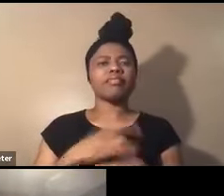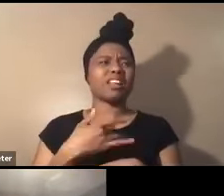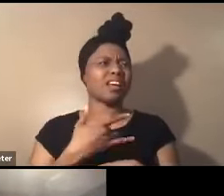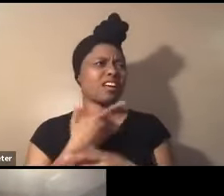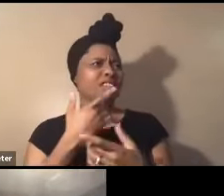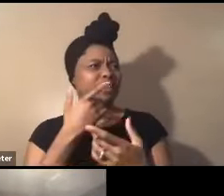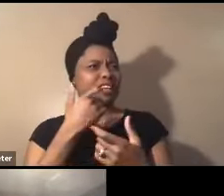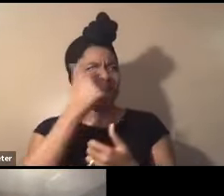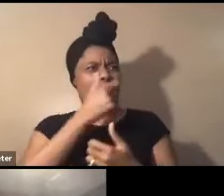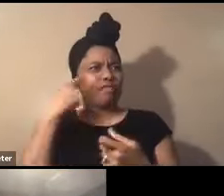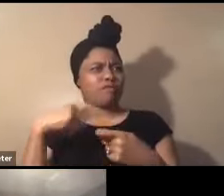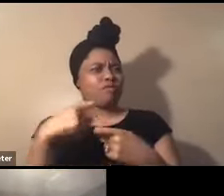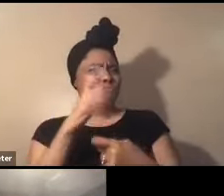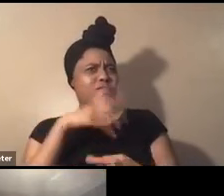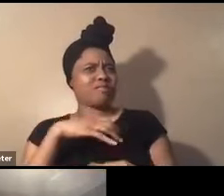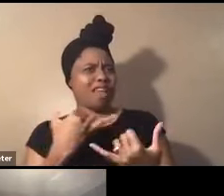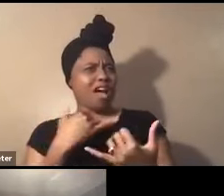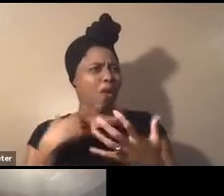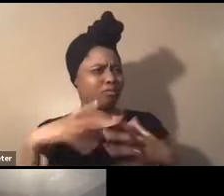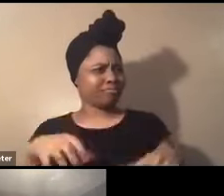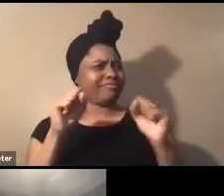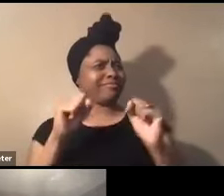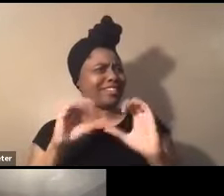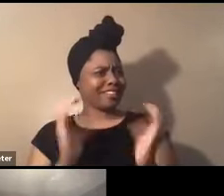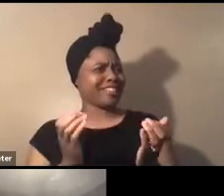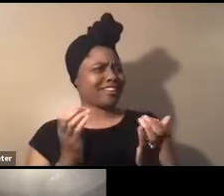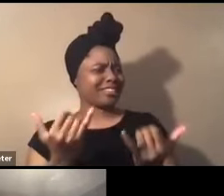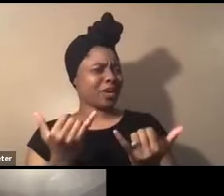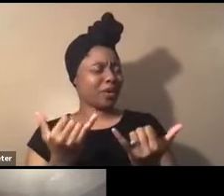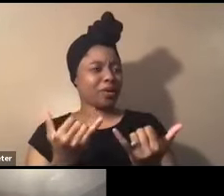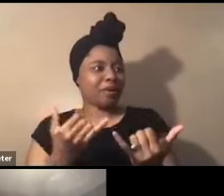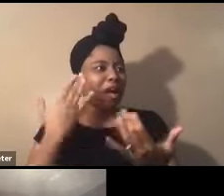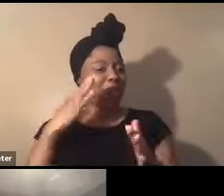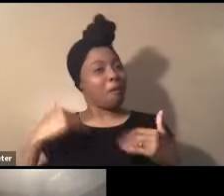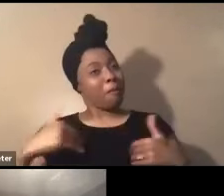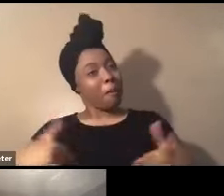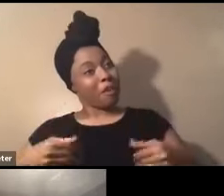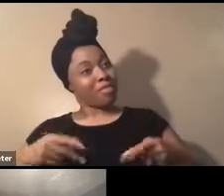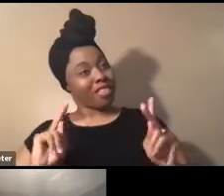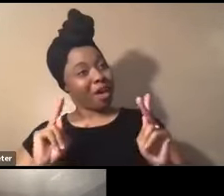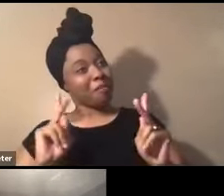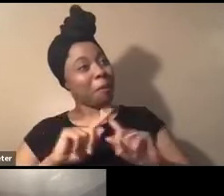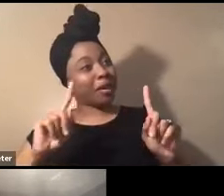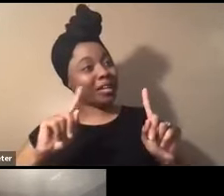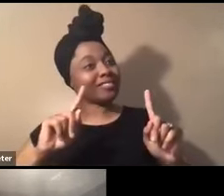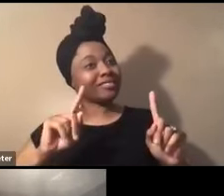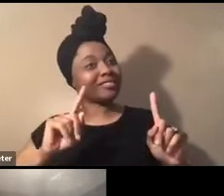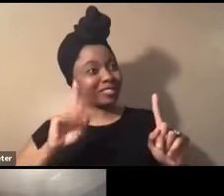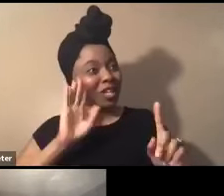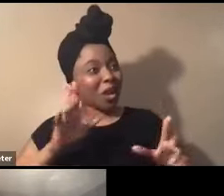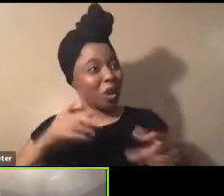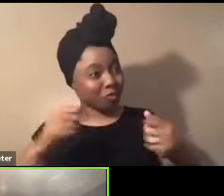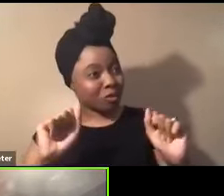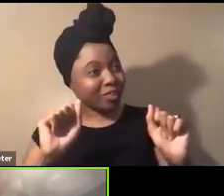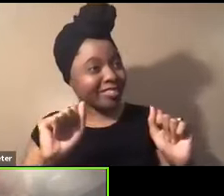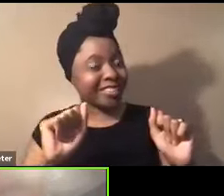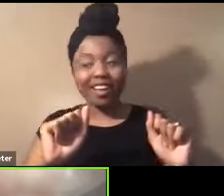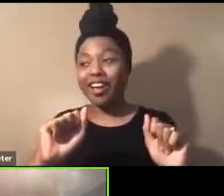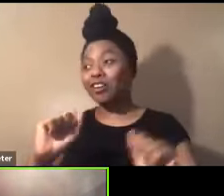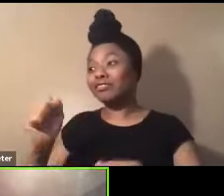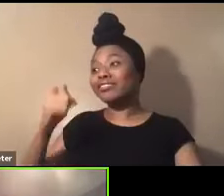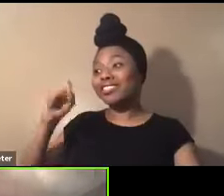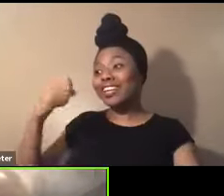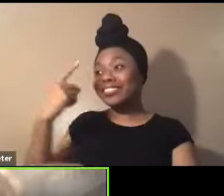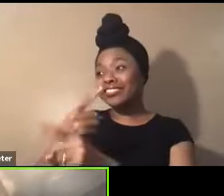Afro-Latin woman now, I'm like, I need to go and take some of these classes. I don't know if my body will let me, but I'm surely going to try. Well, it's time.